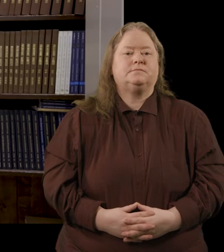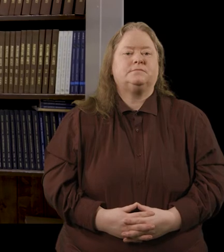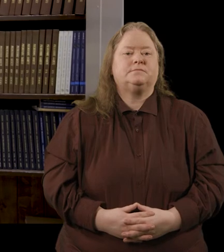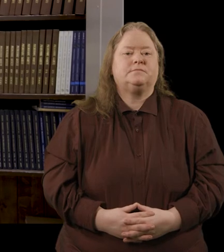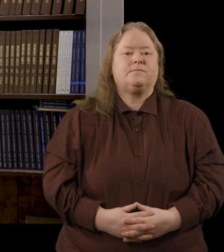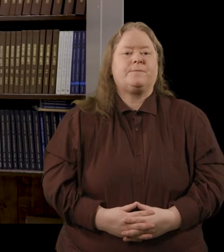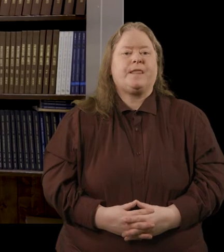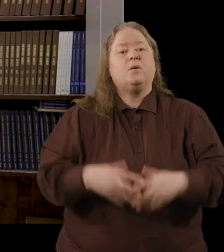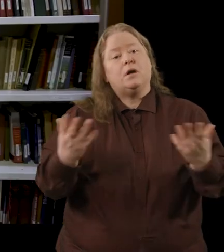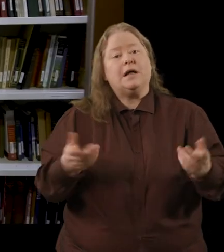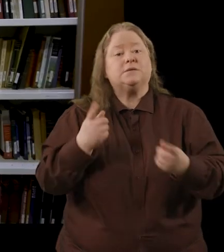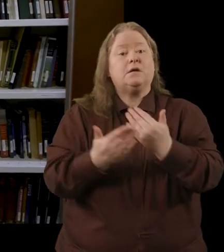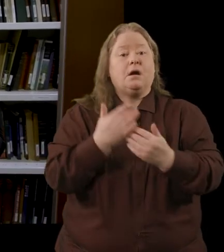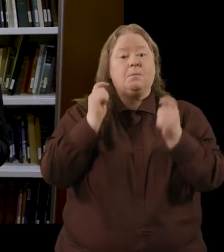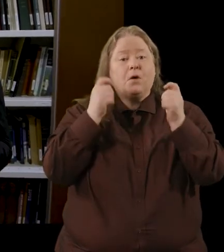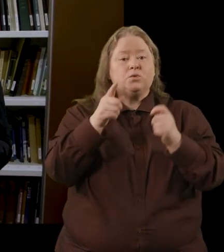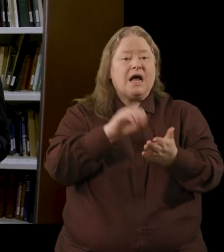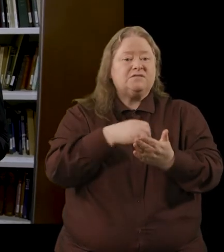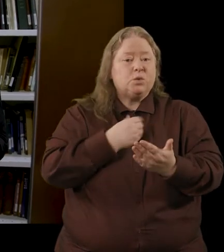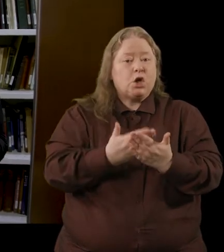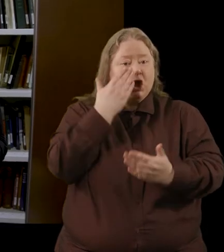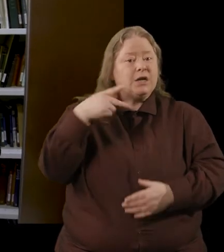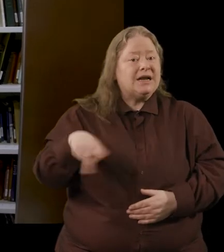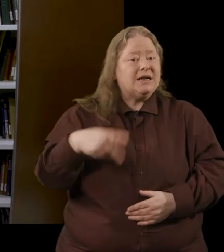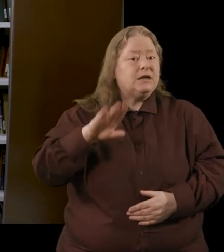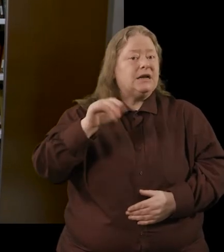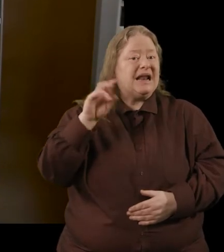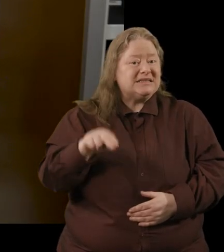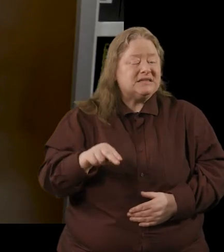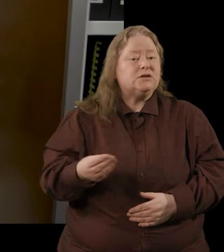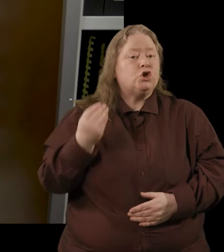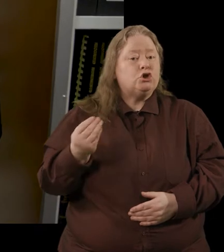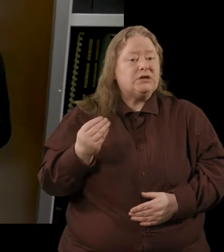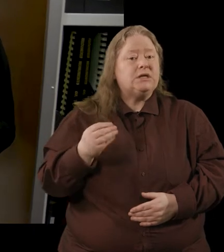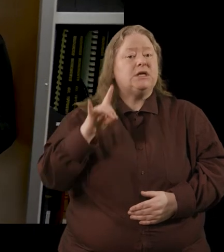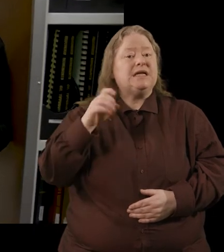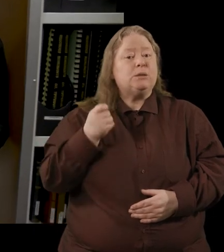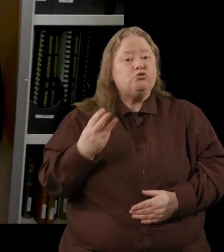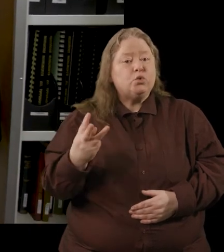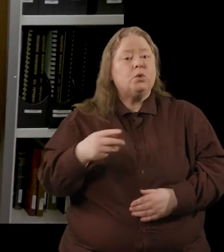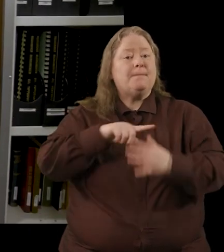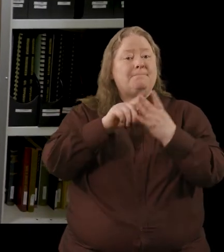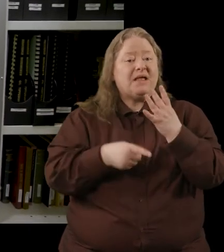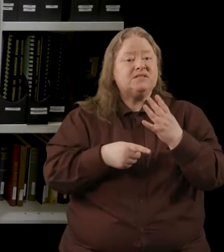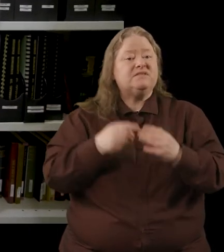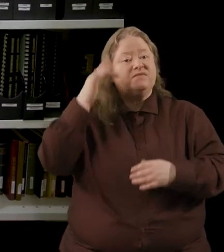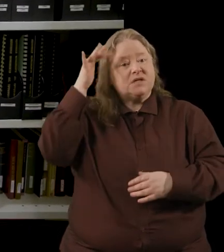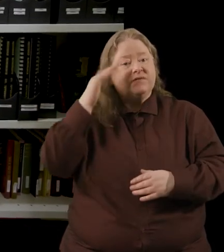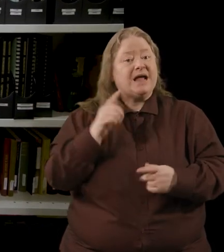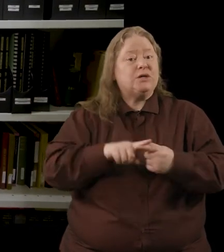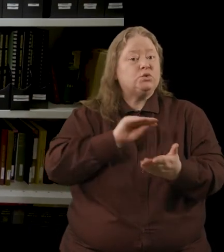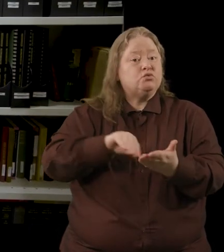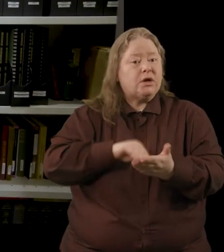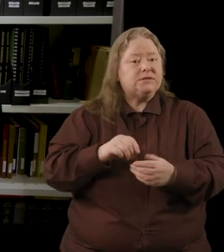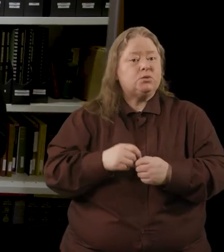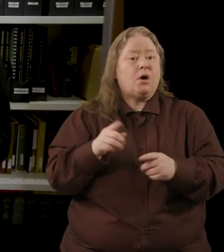well as a young monk you would have had to learn latin greek hebrew maths and philosophy and to write you